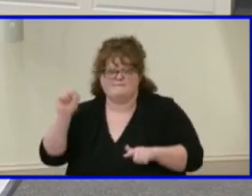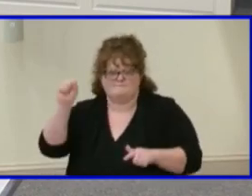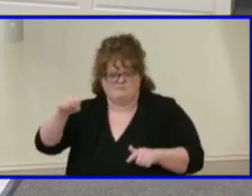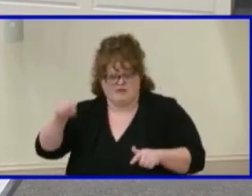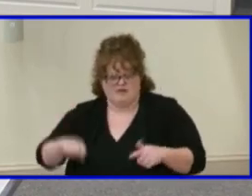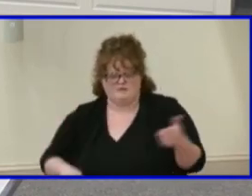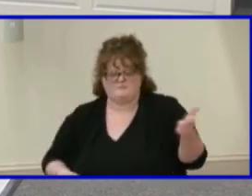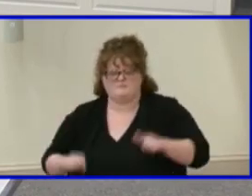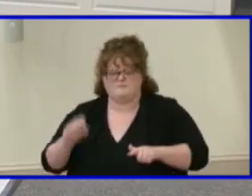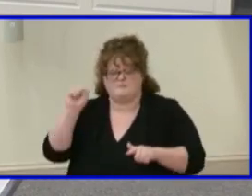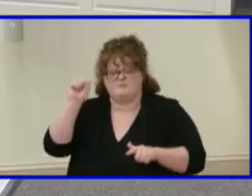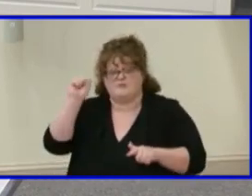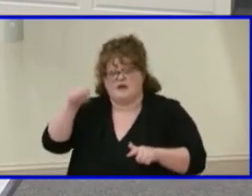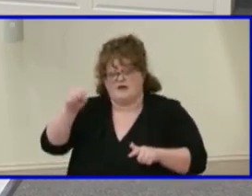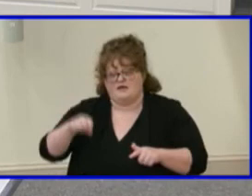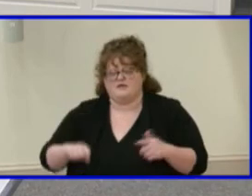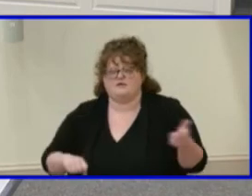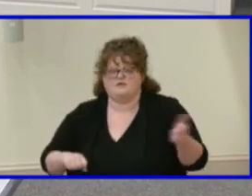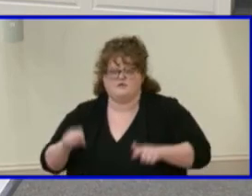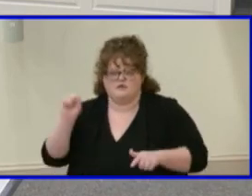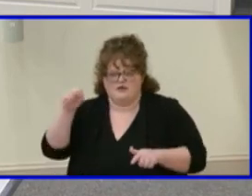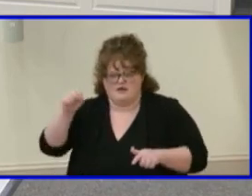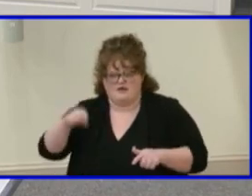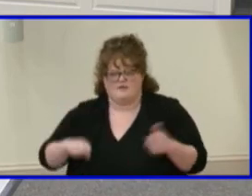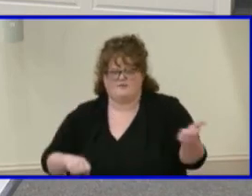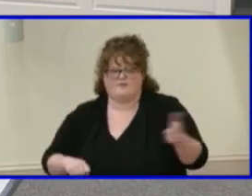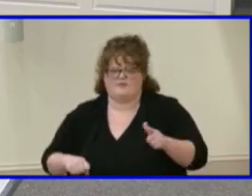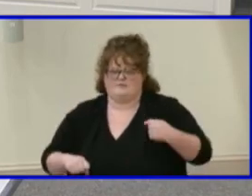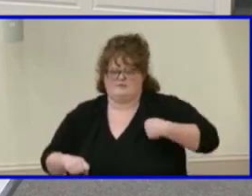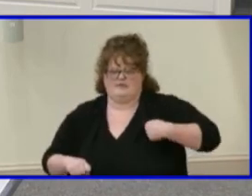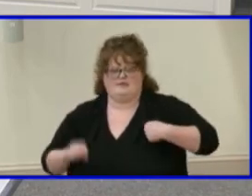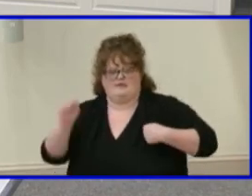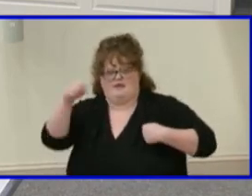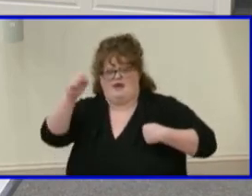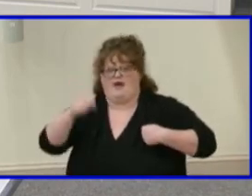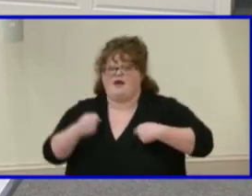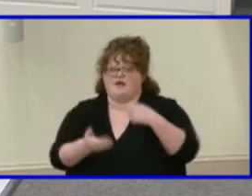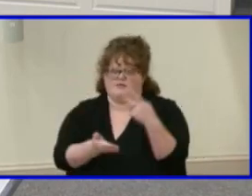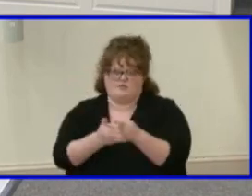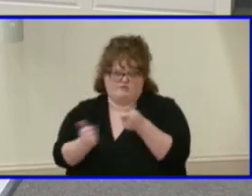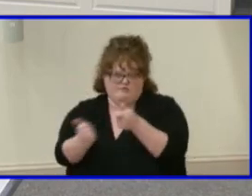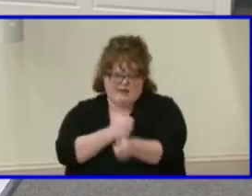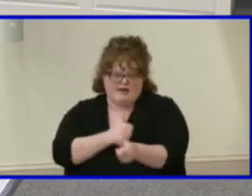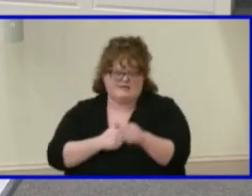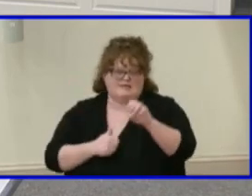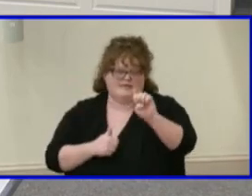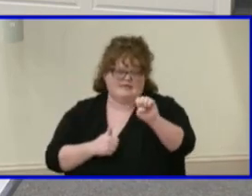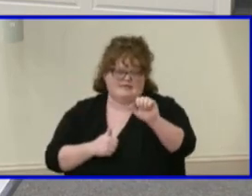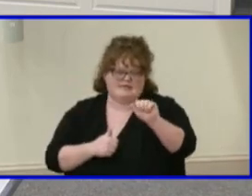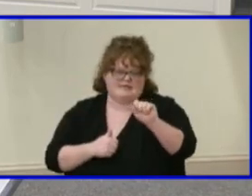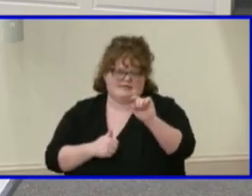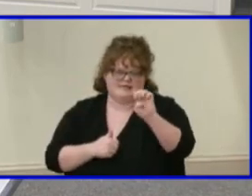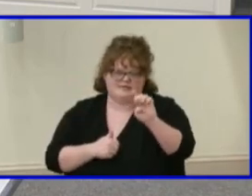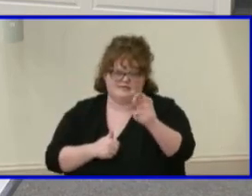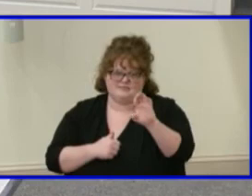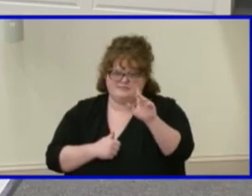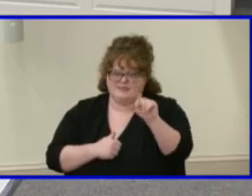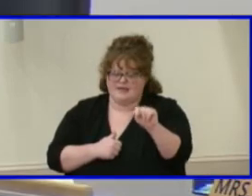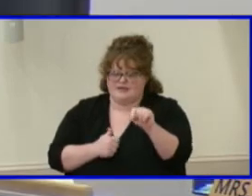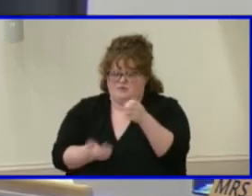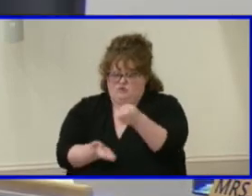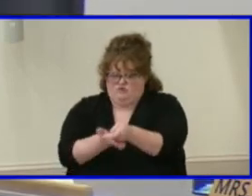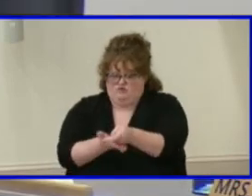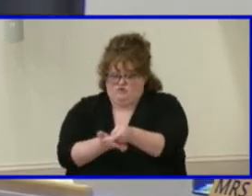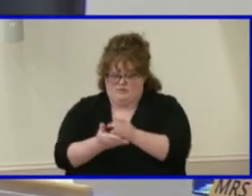Aye. Ms. Ogburn? Aye. Ms. Shea? Aye. And I vote aye, the ayes have it. The easement has been approved. Thank you so much, Mr. Chairman and